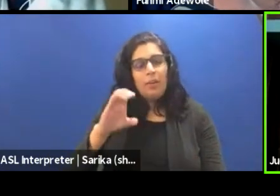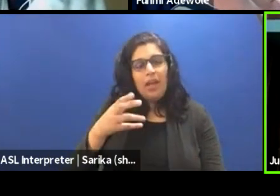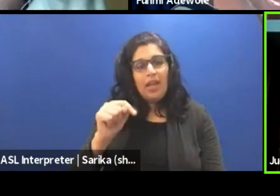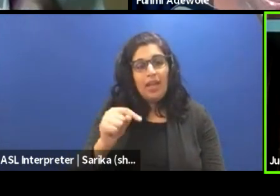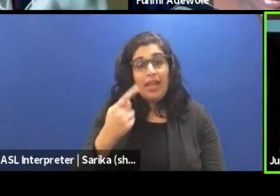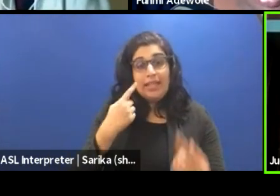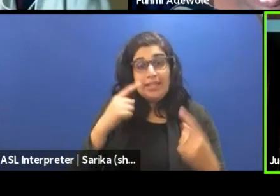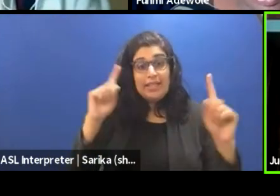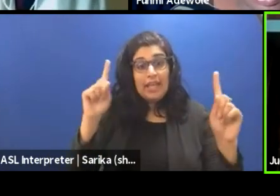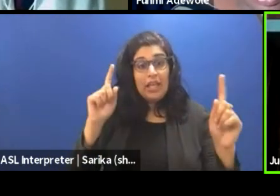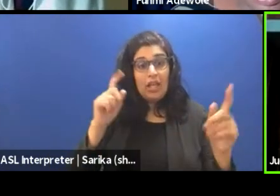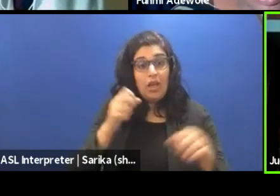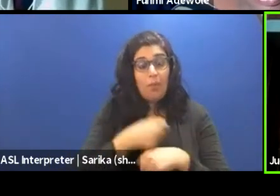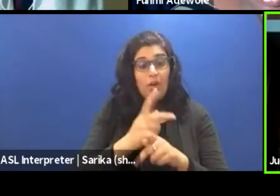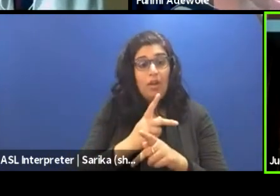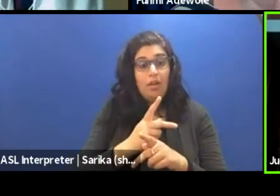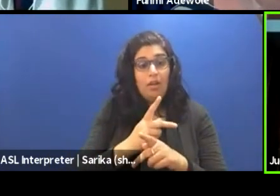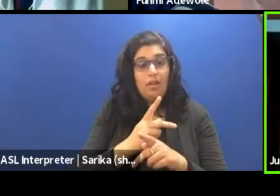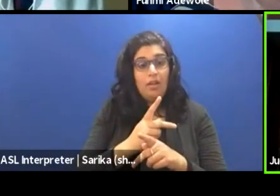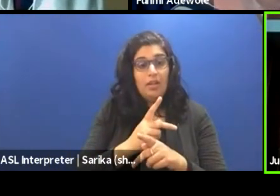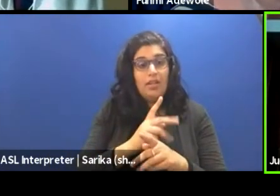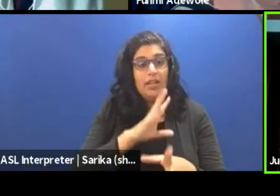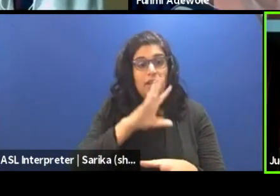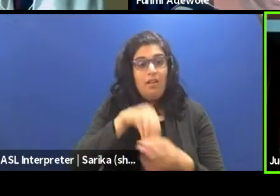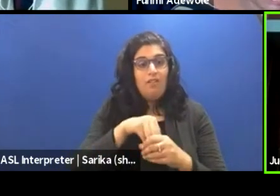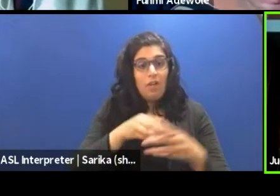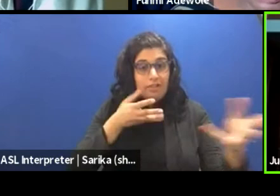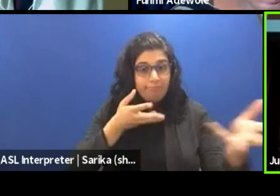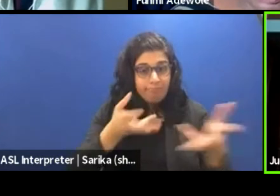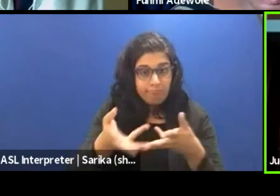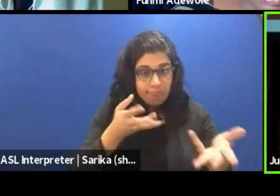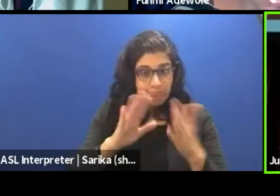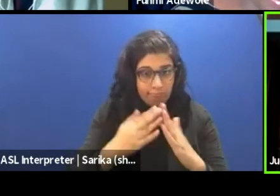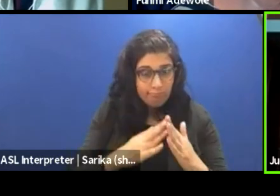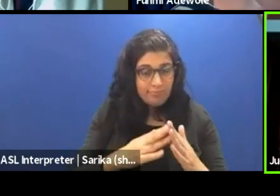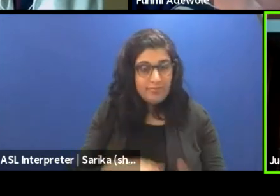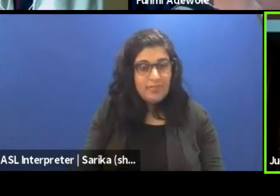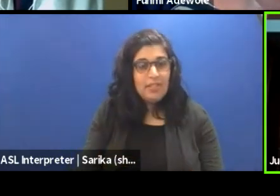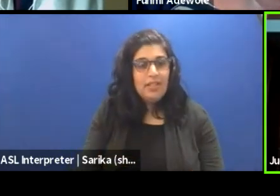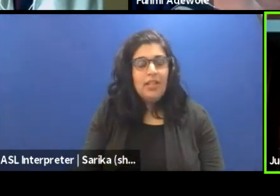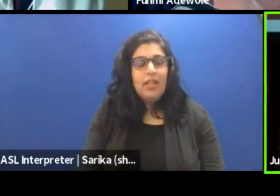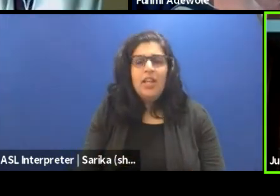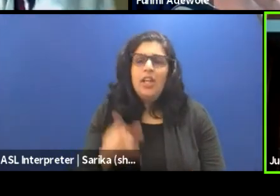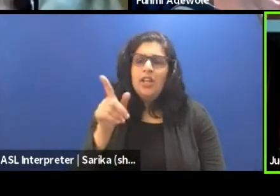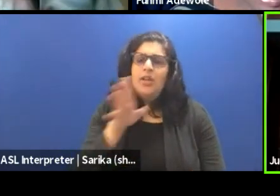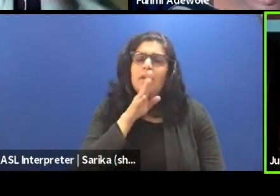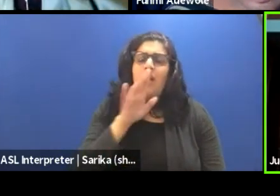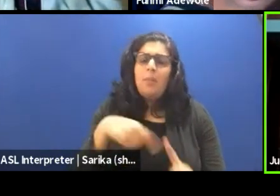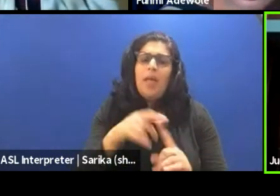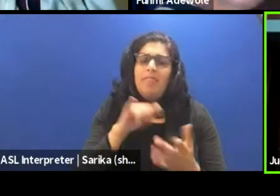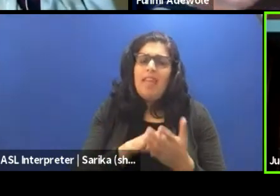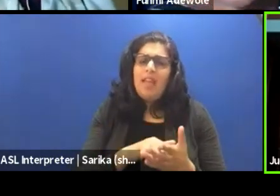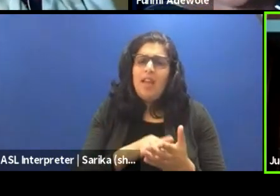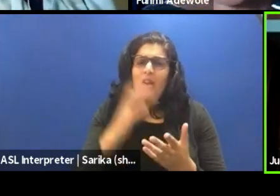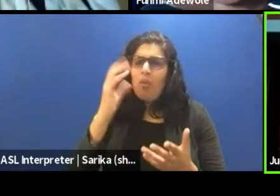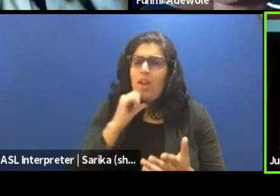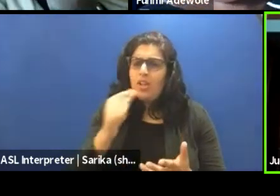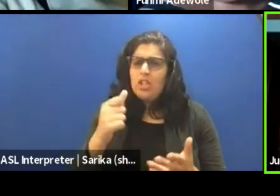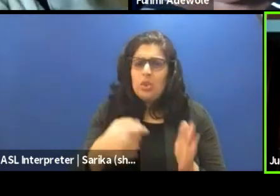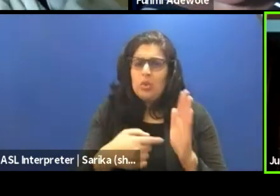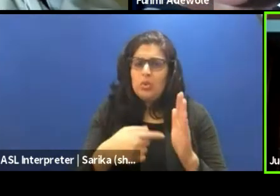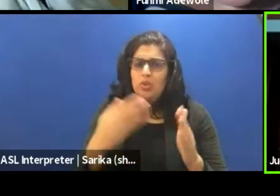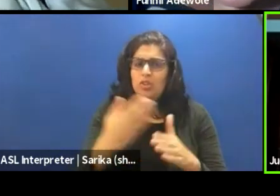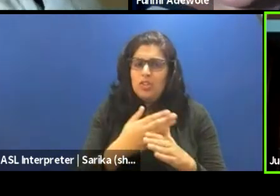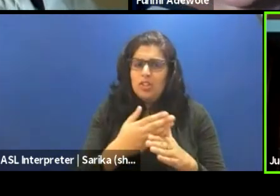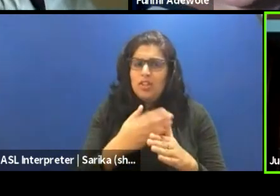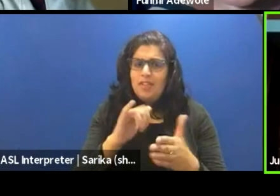production where there was an engagement with the community. You had spoken about that. So do want to share that with